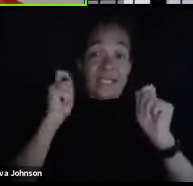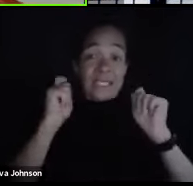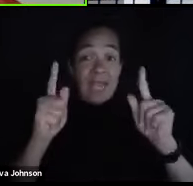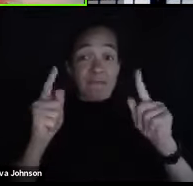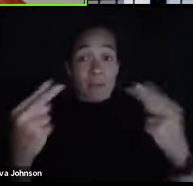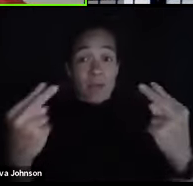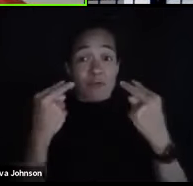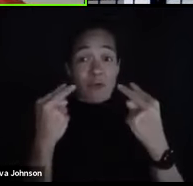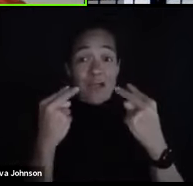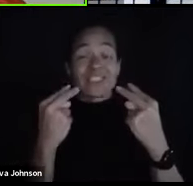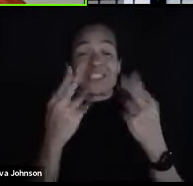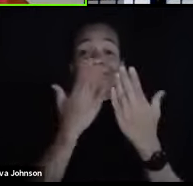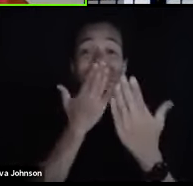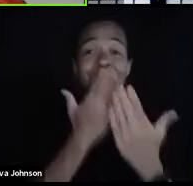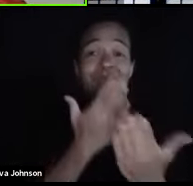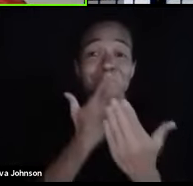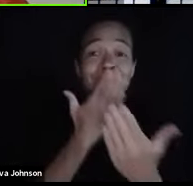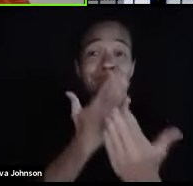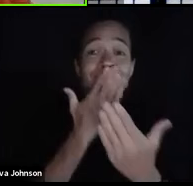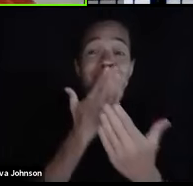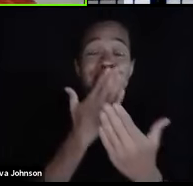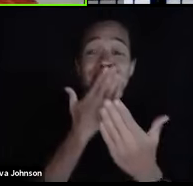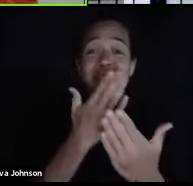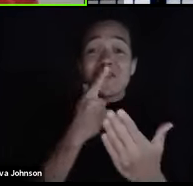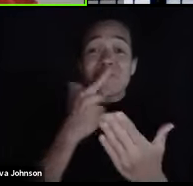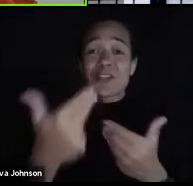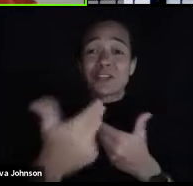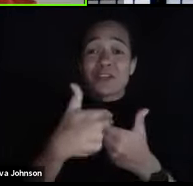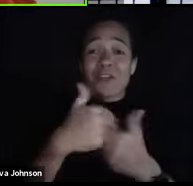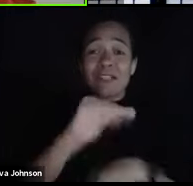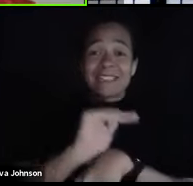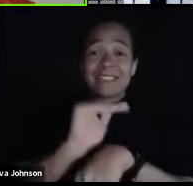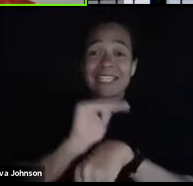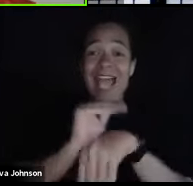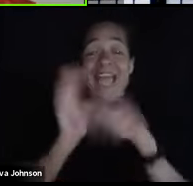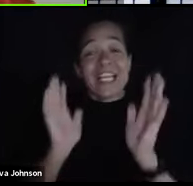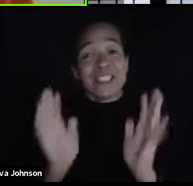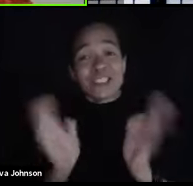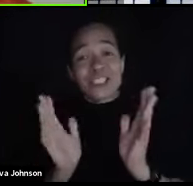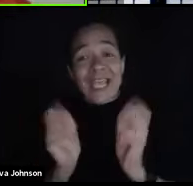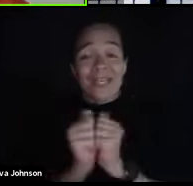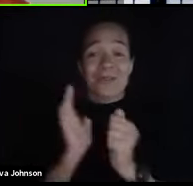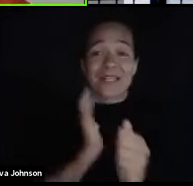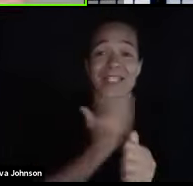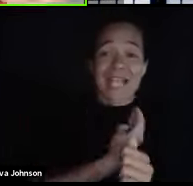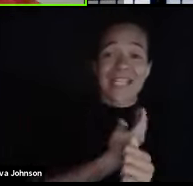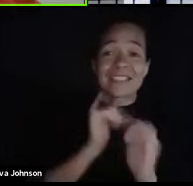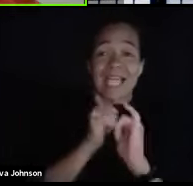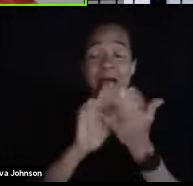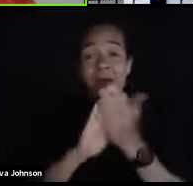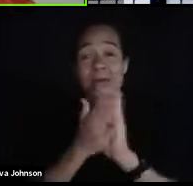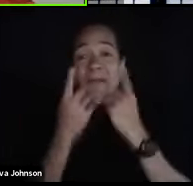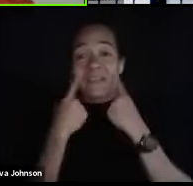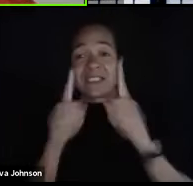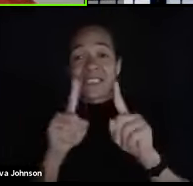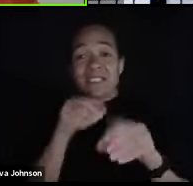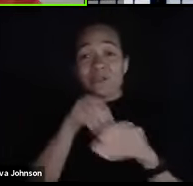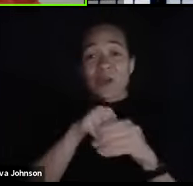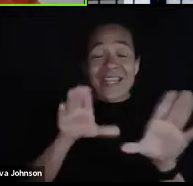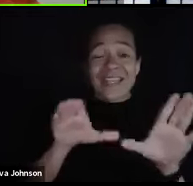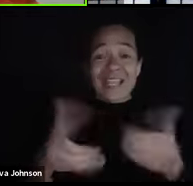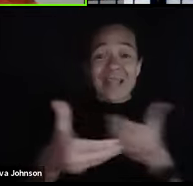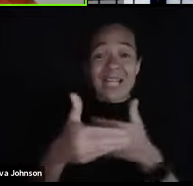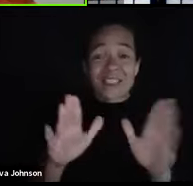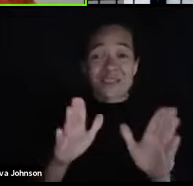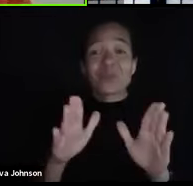tonight, thank you for spending a little piece of your evening with us and chatting with us about how to be successful inside the classroom and to hear some